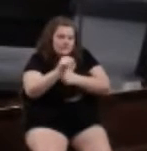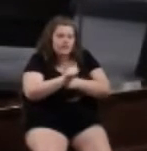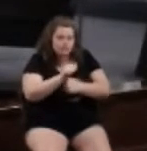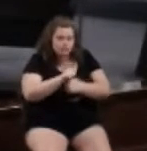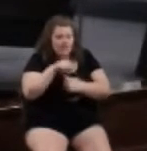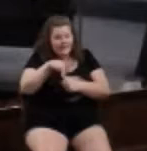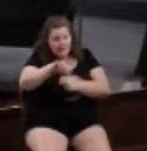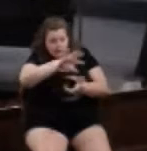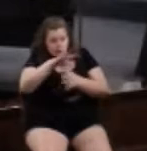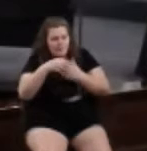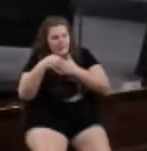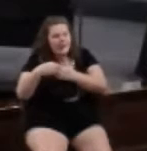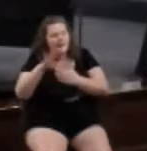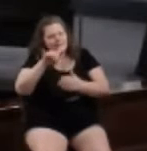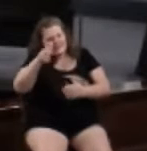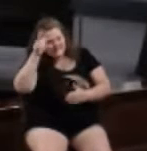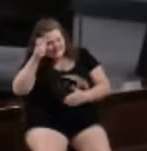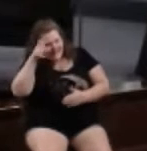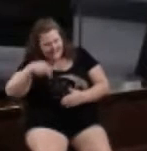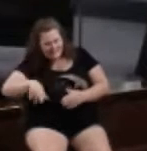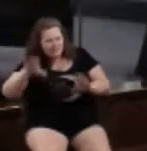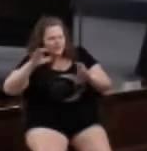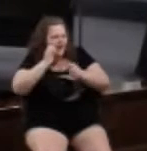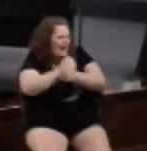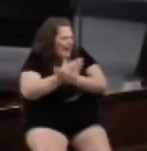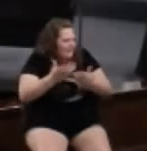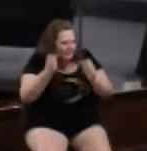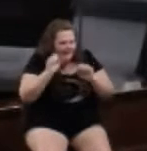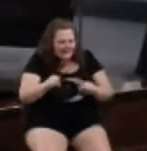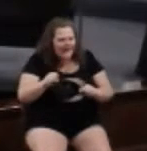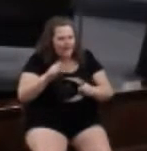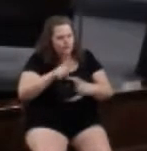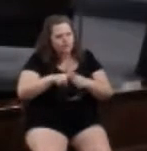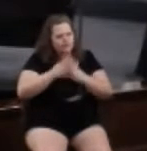This storm is led by Satan doing all that he can to divide us.